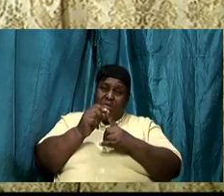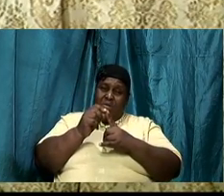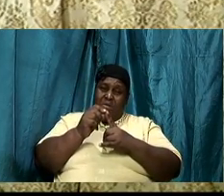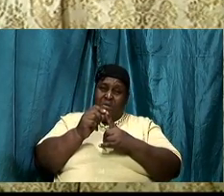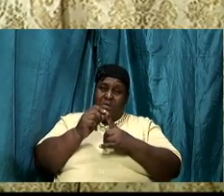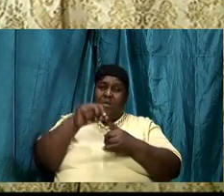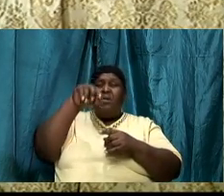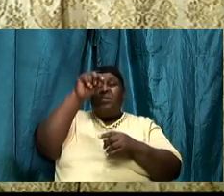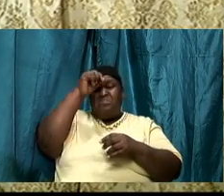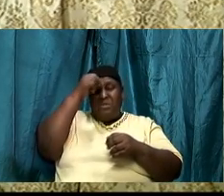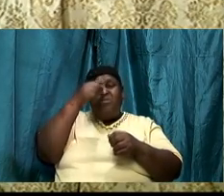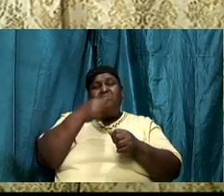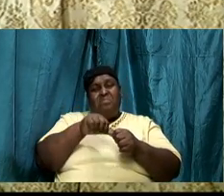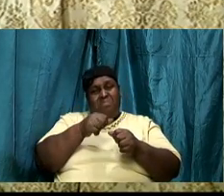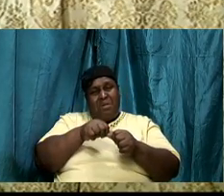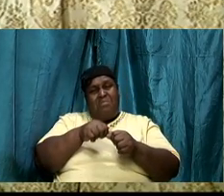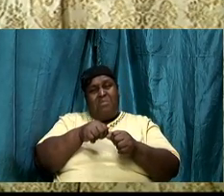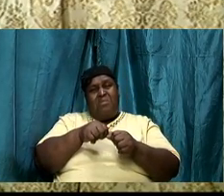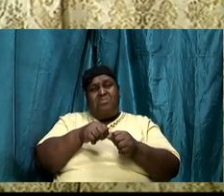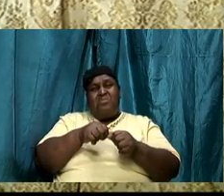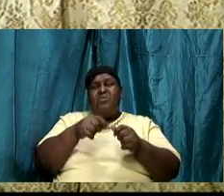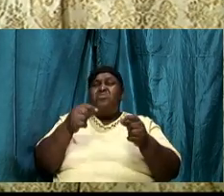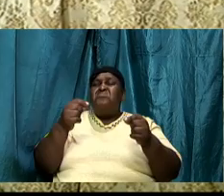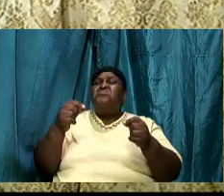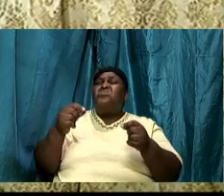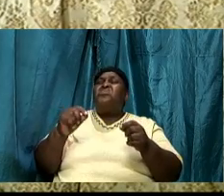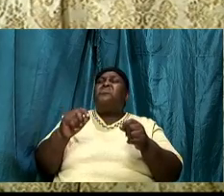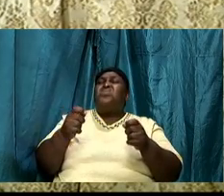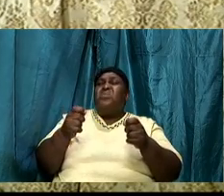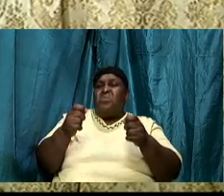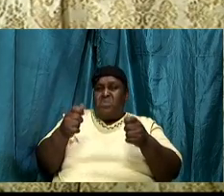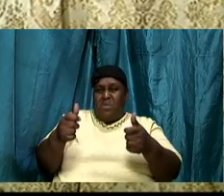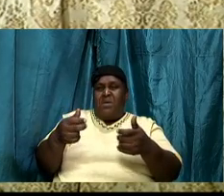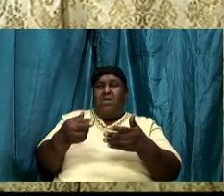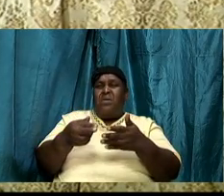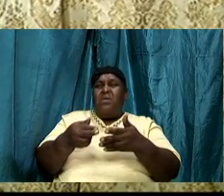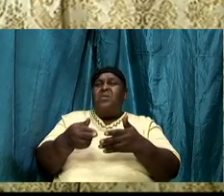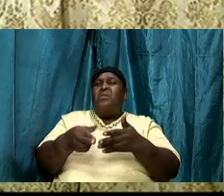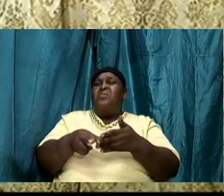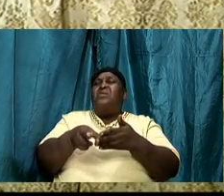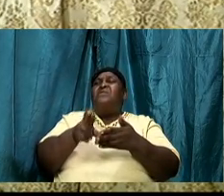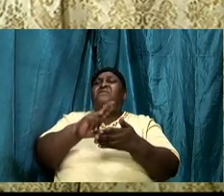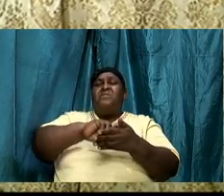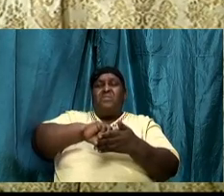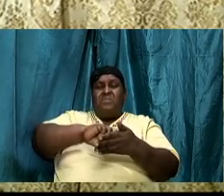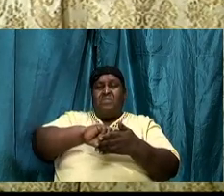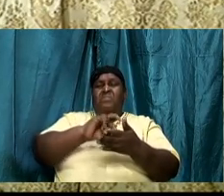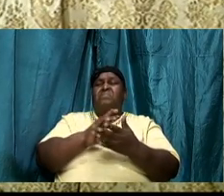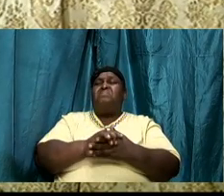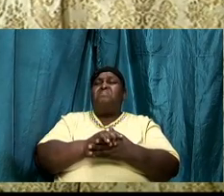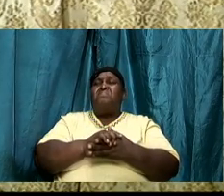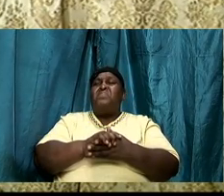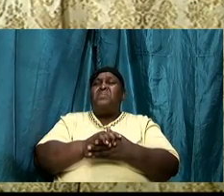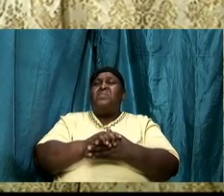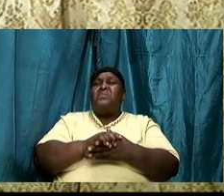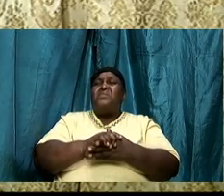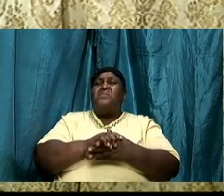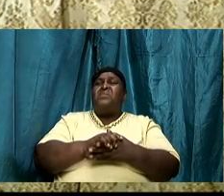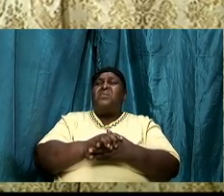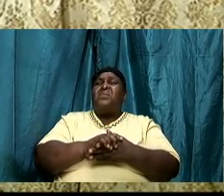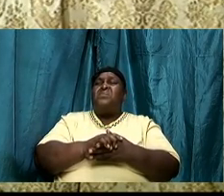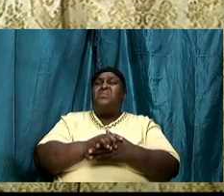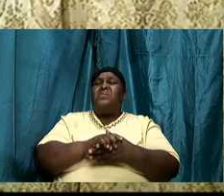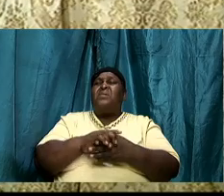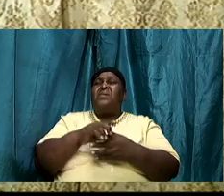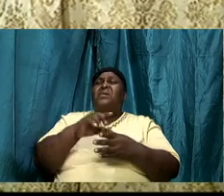do a quick review of that in a little while, but you recall that when we last met, we looked at the